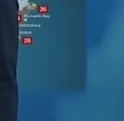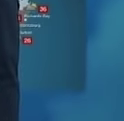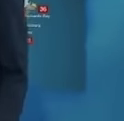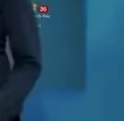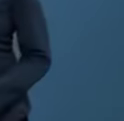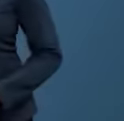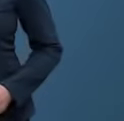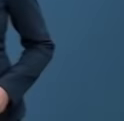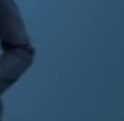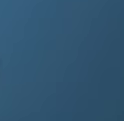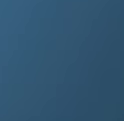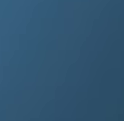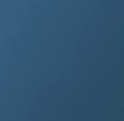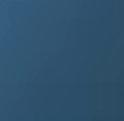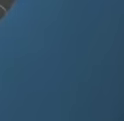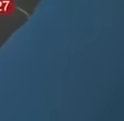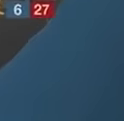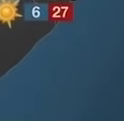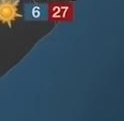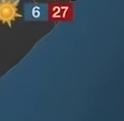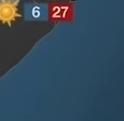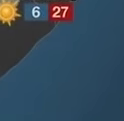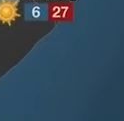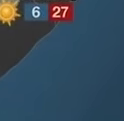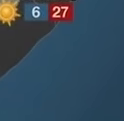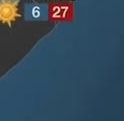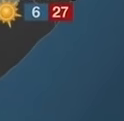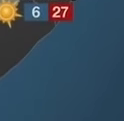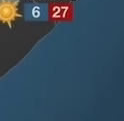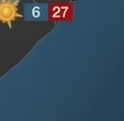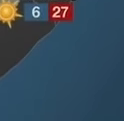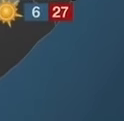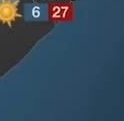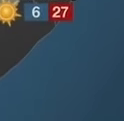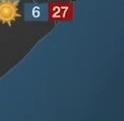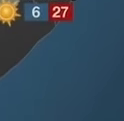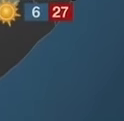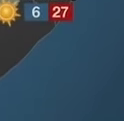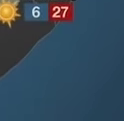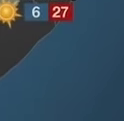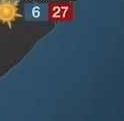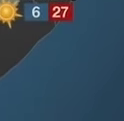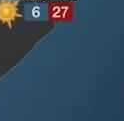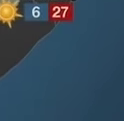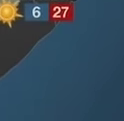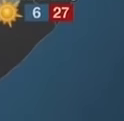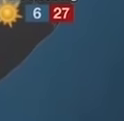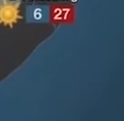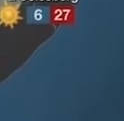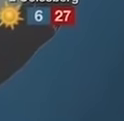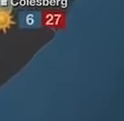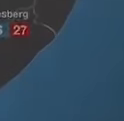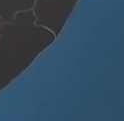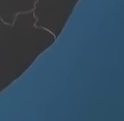chance of rainfall with it. The northern Cape remains dry, though hot, especially over the eastern part of the province. 32 for Uppington and Kimberley.